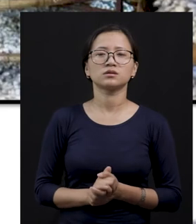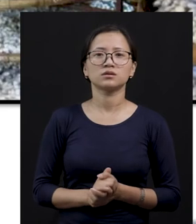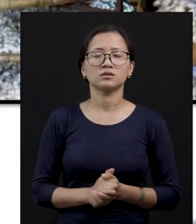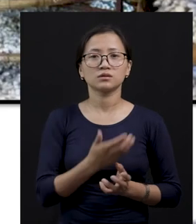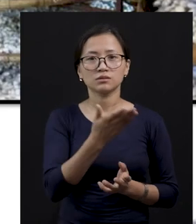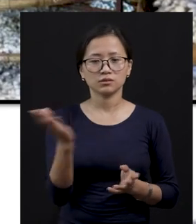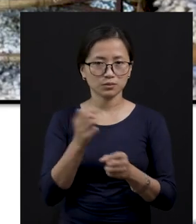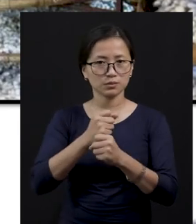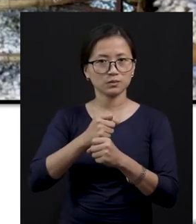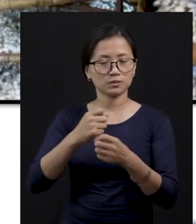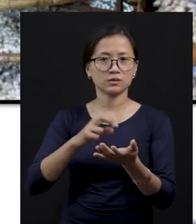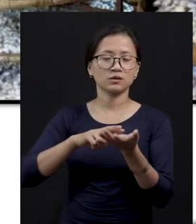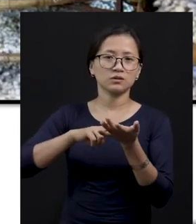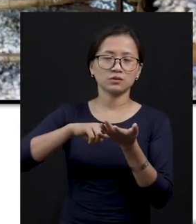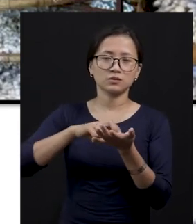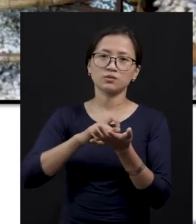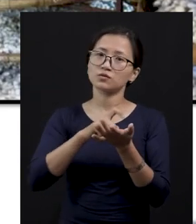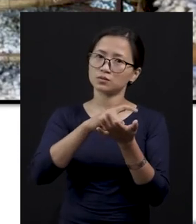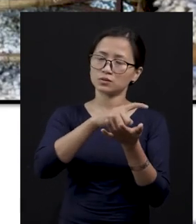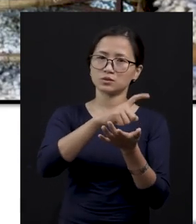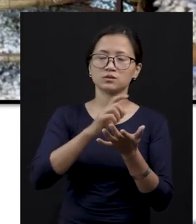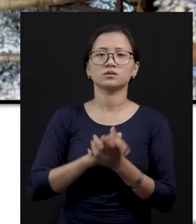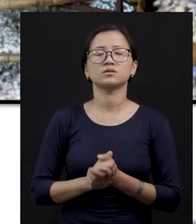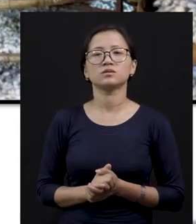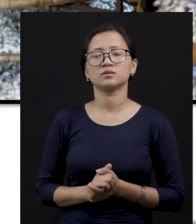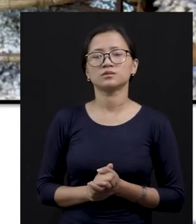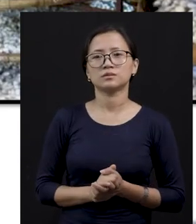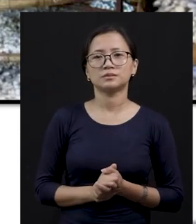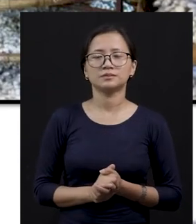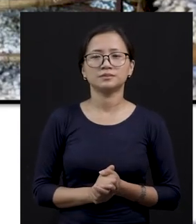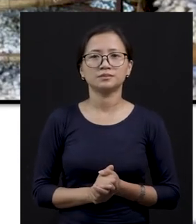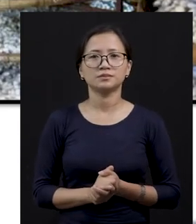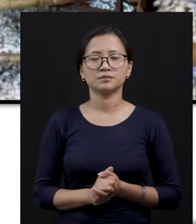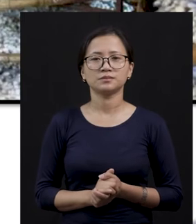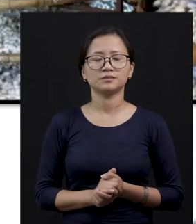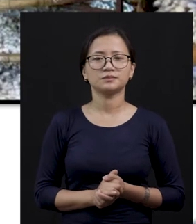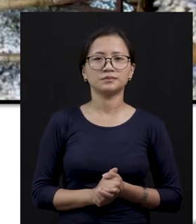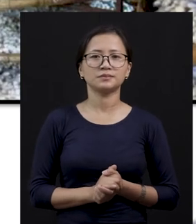are made from silkworm, okay?